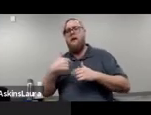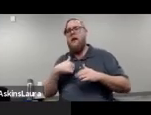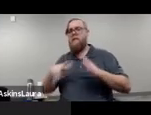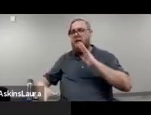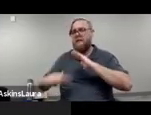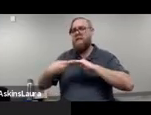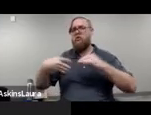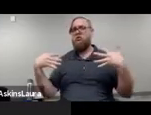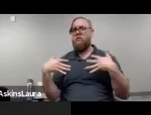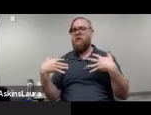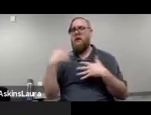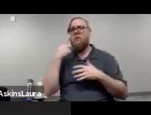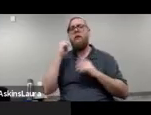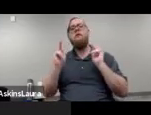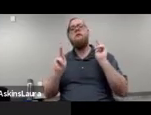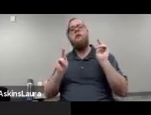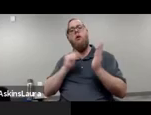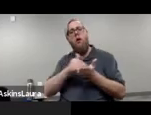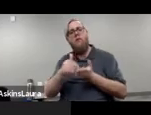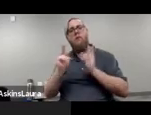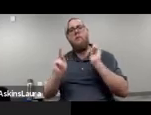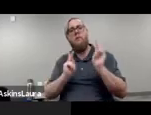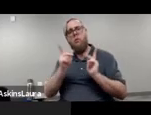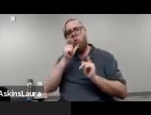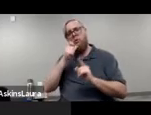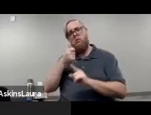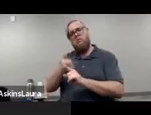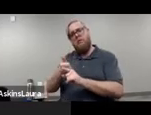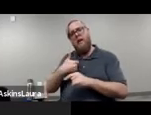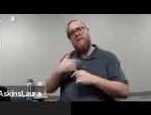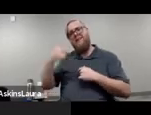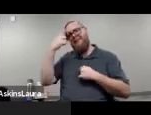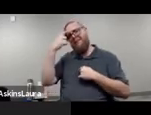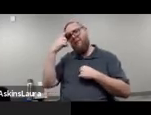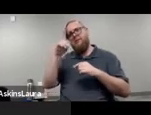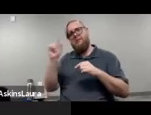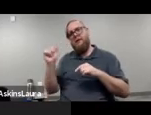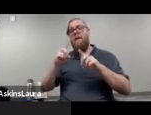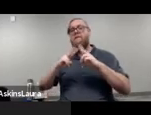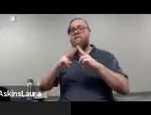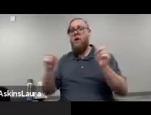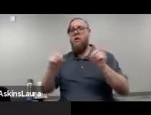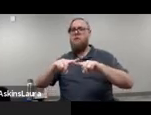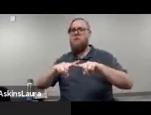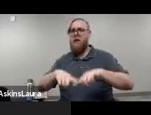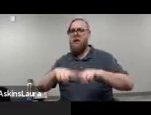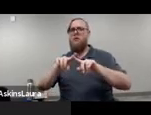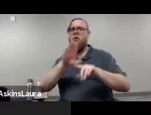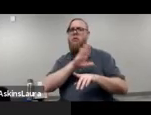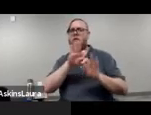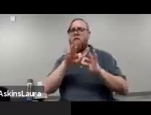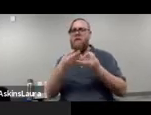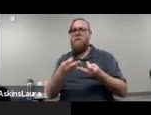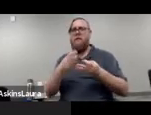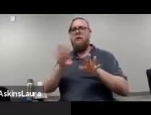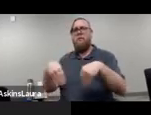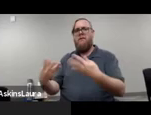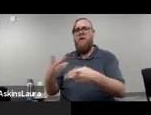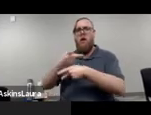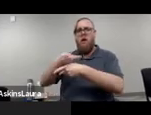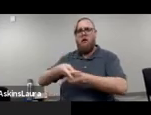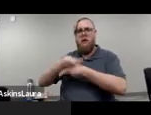in many cases, people with developmental disabilities, children and adults, are really dependent on their families as caregivers. And